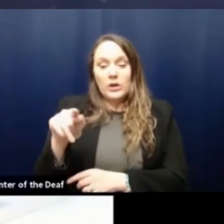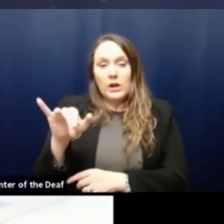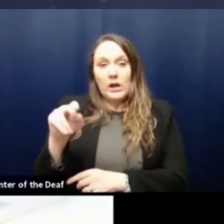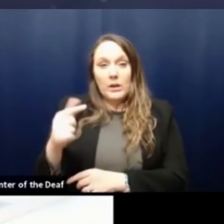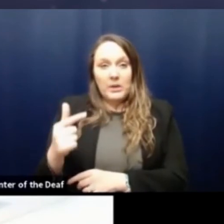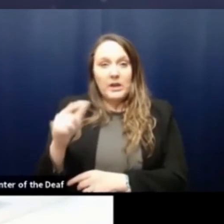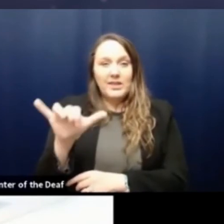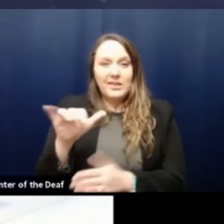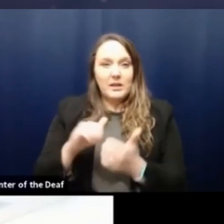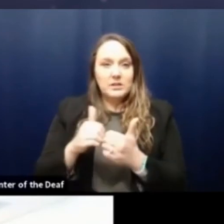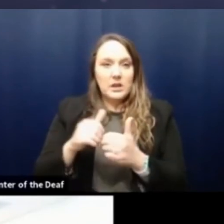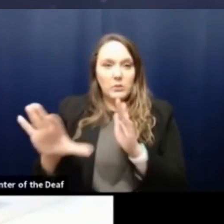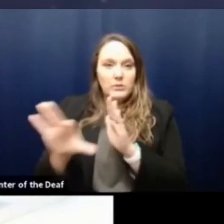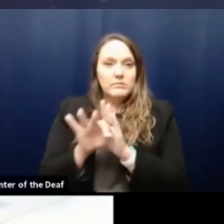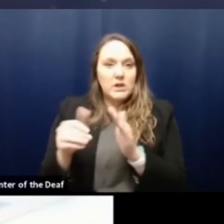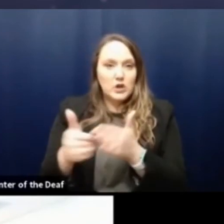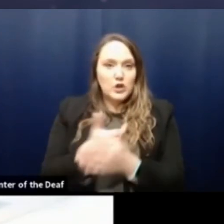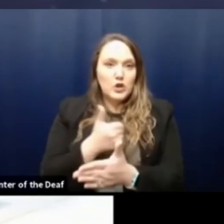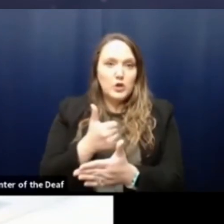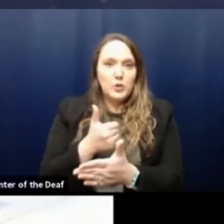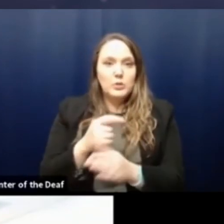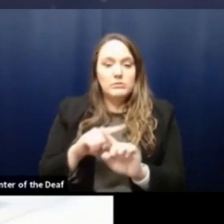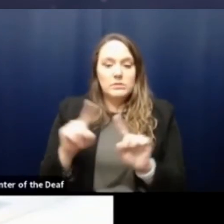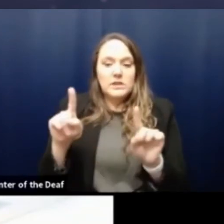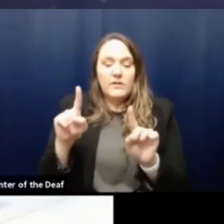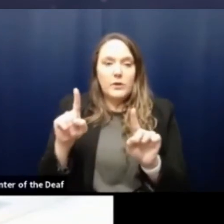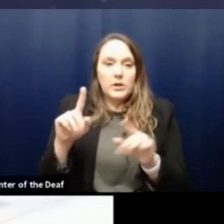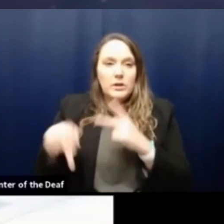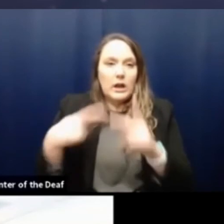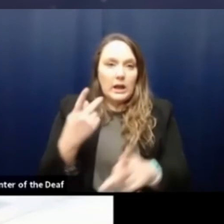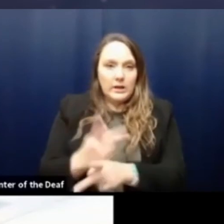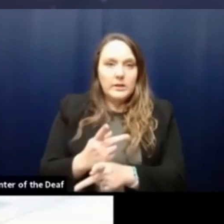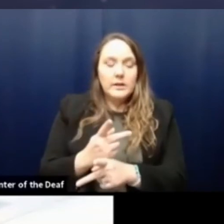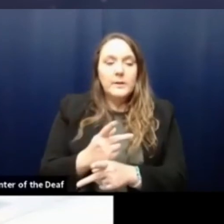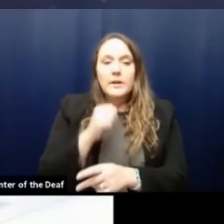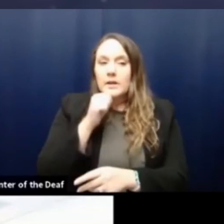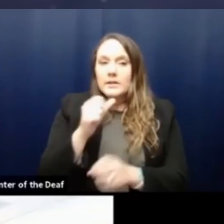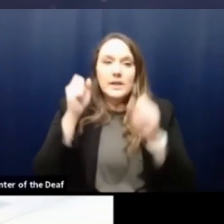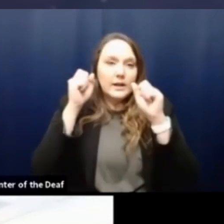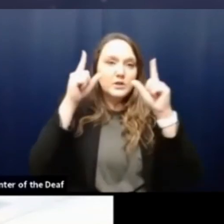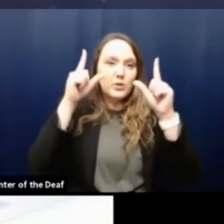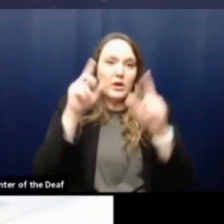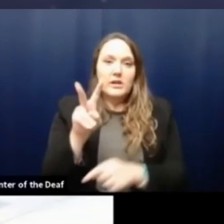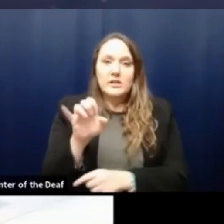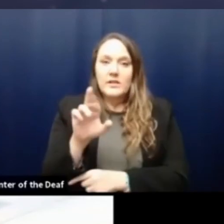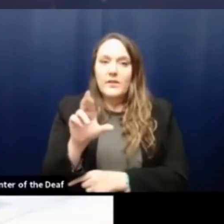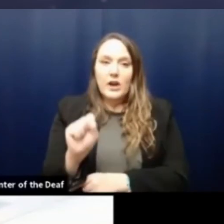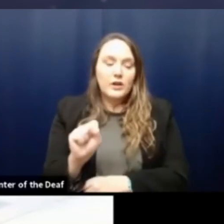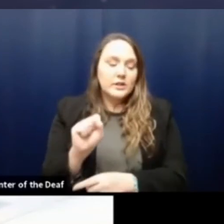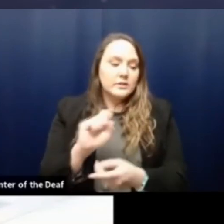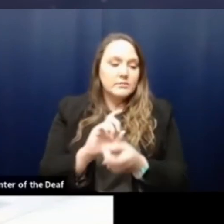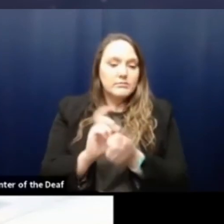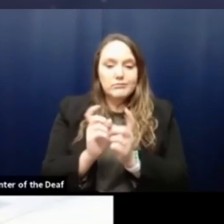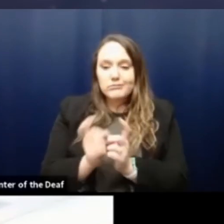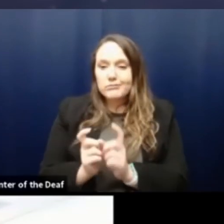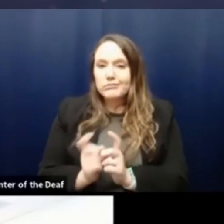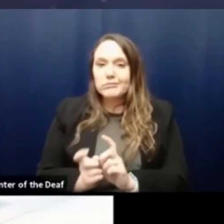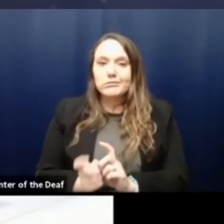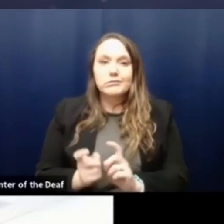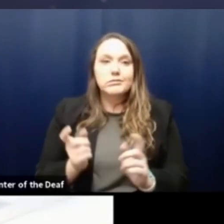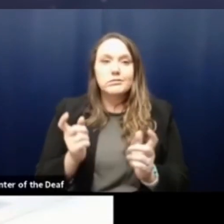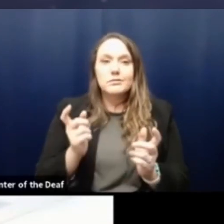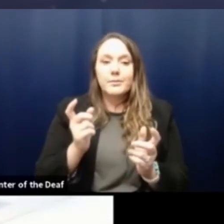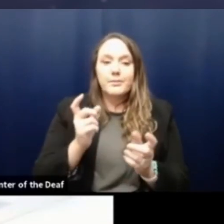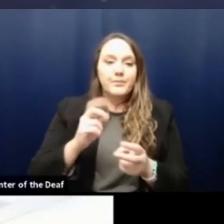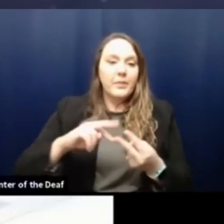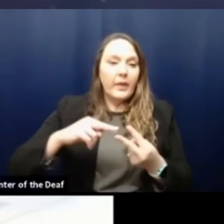new variant. Um, new variant is not a surprise, uh, viruses, um, mutate and change or viruses